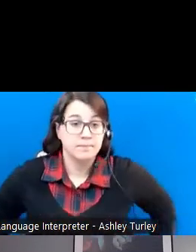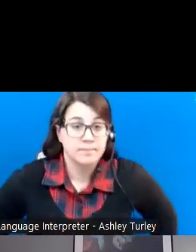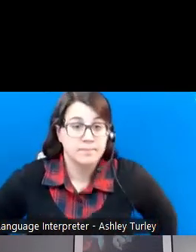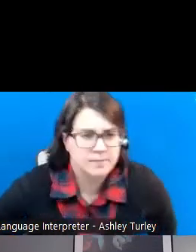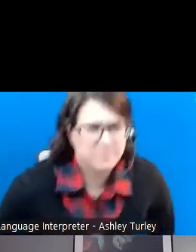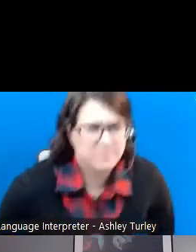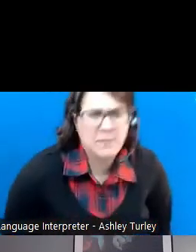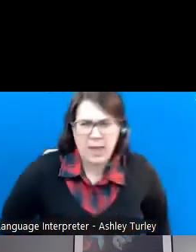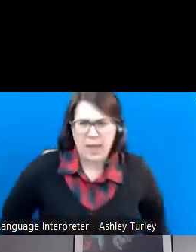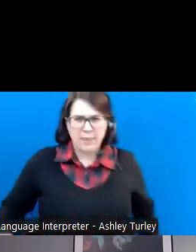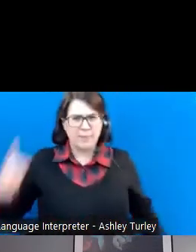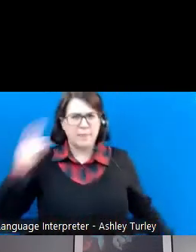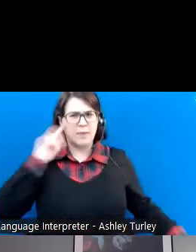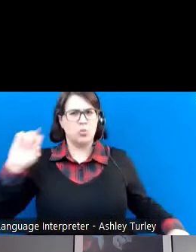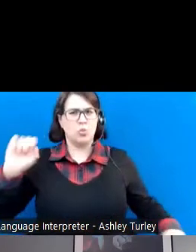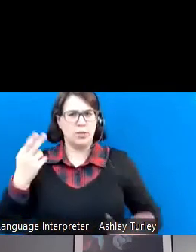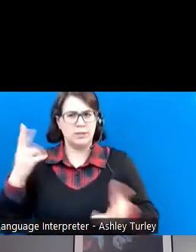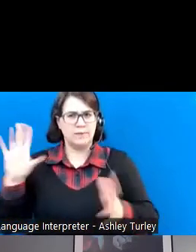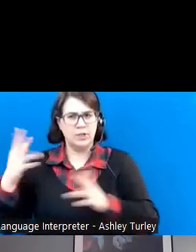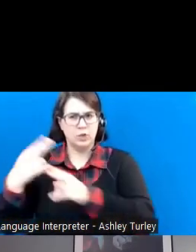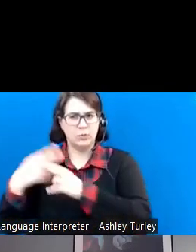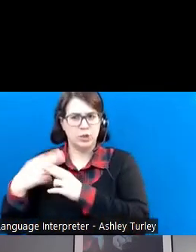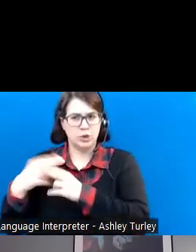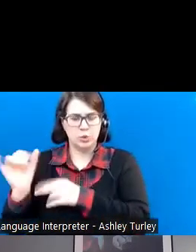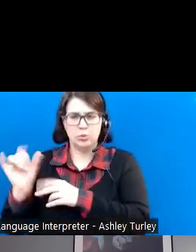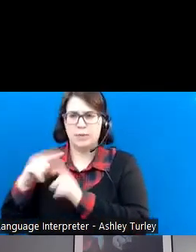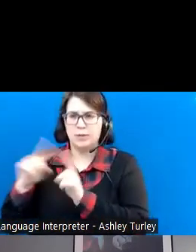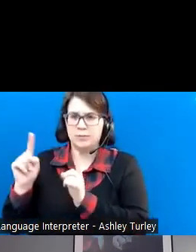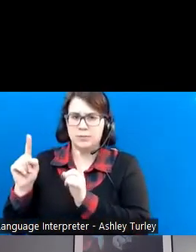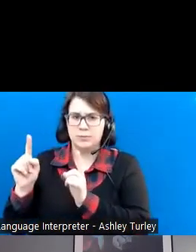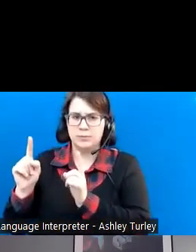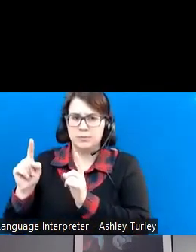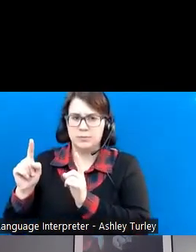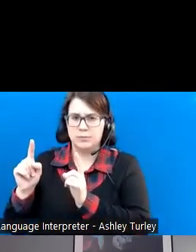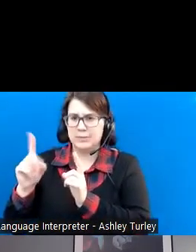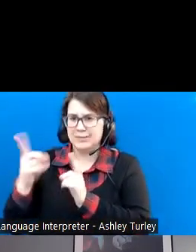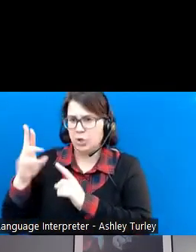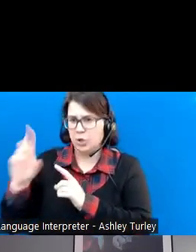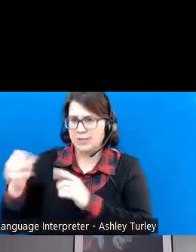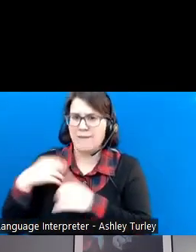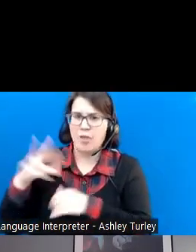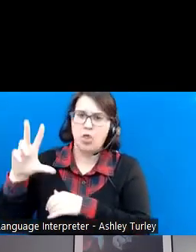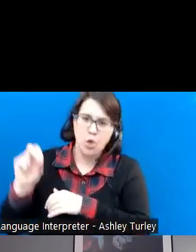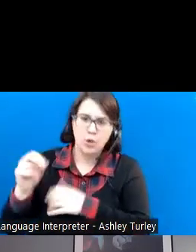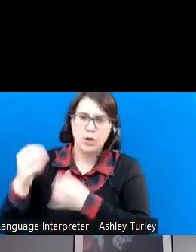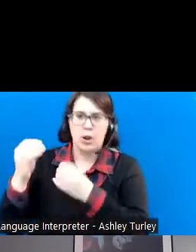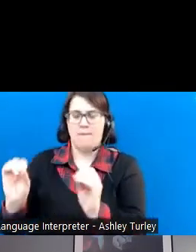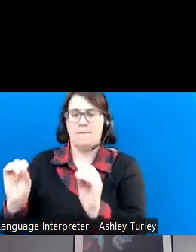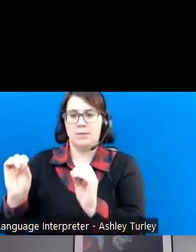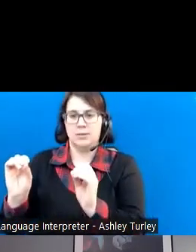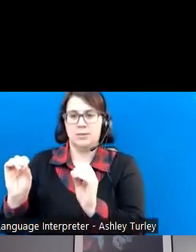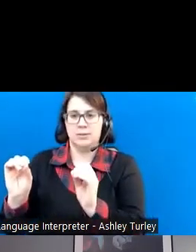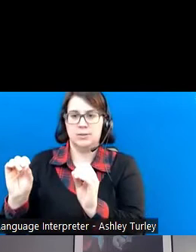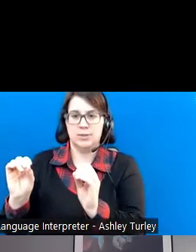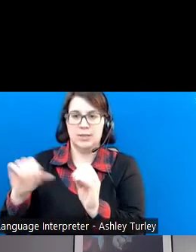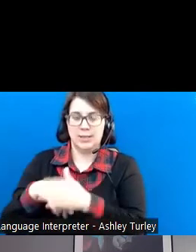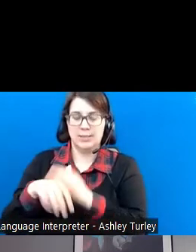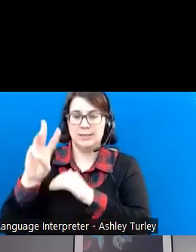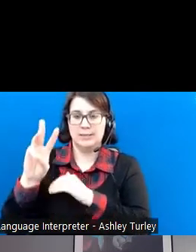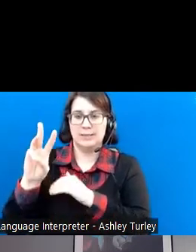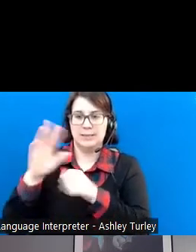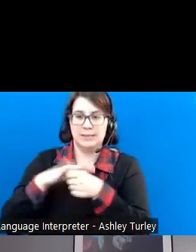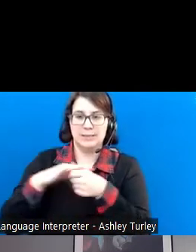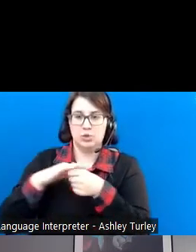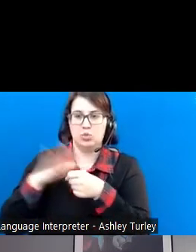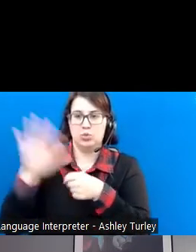Rich already mentioned this, but DRS maintains 30 offices organized into six districts throughout West Virginia, and you can find